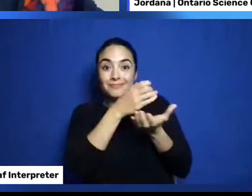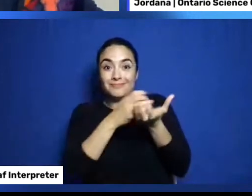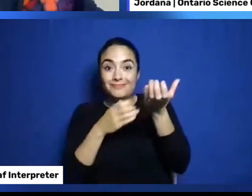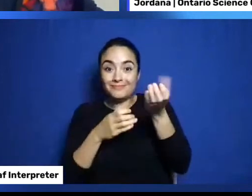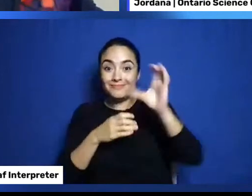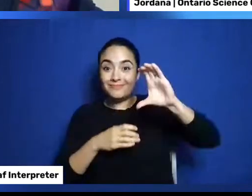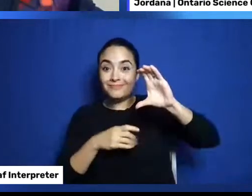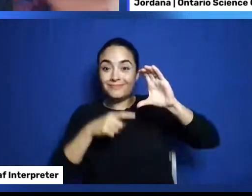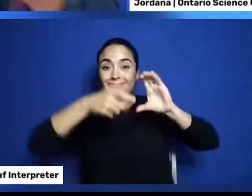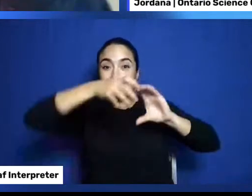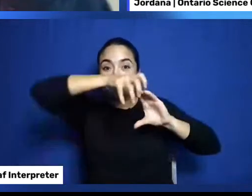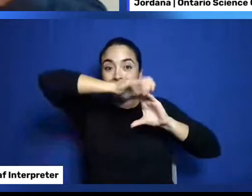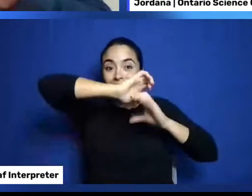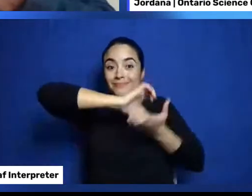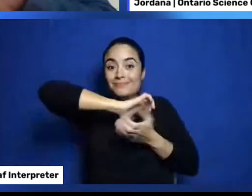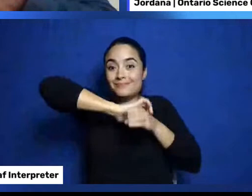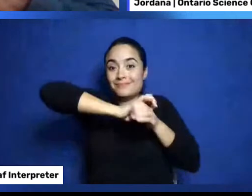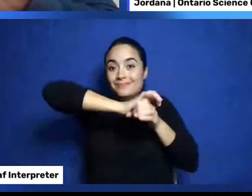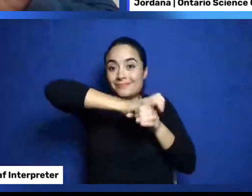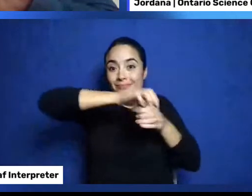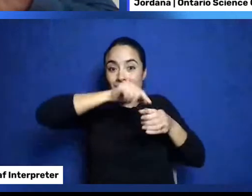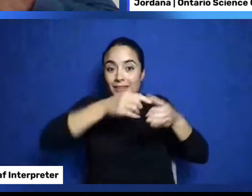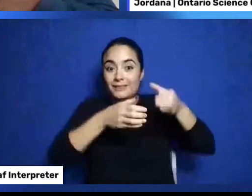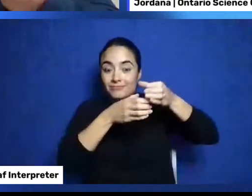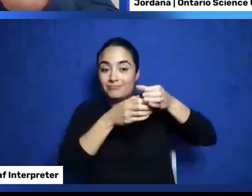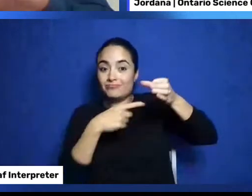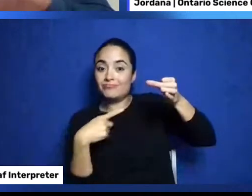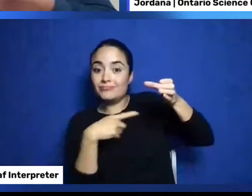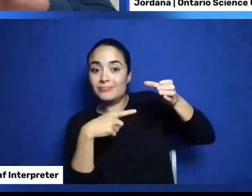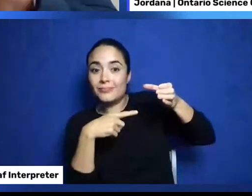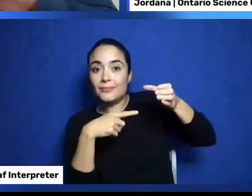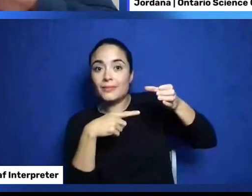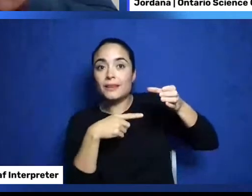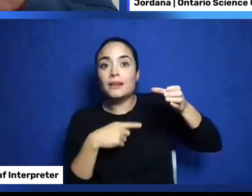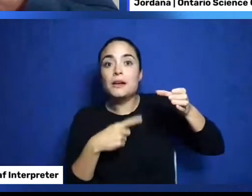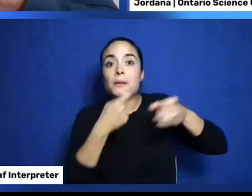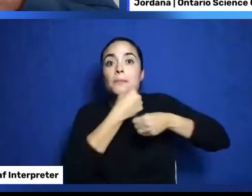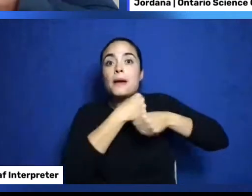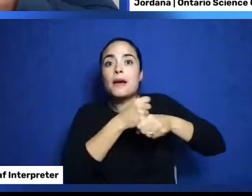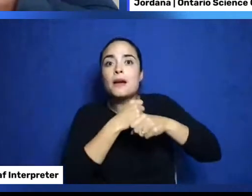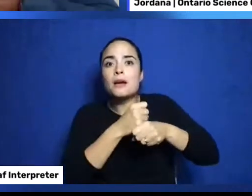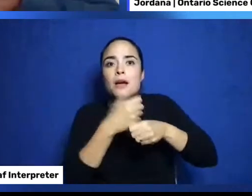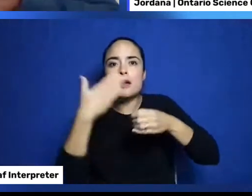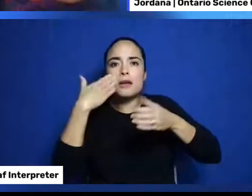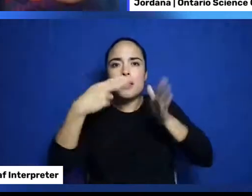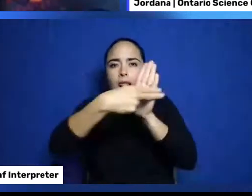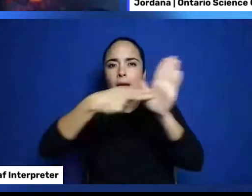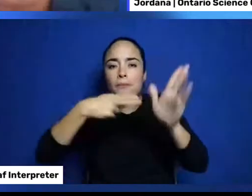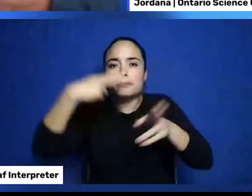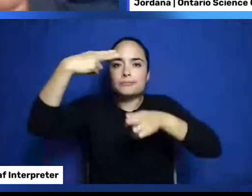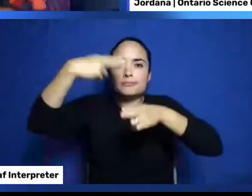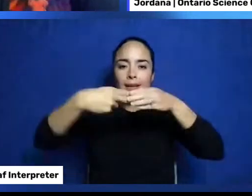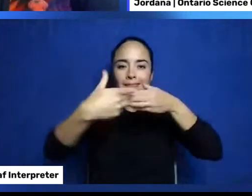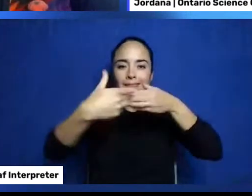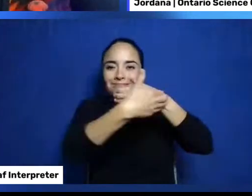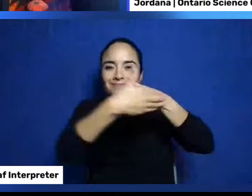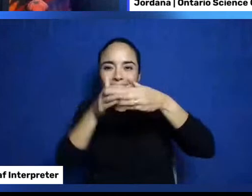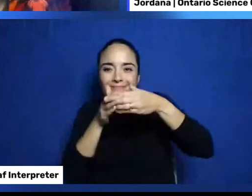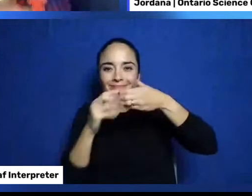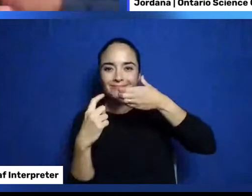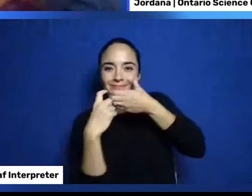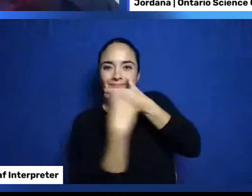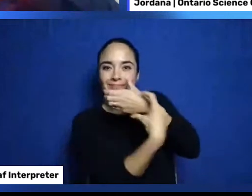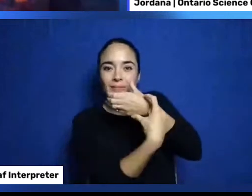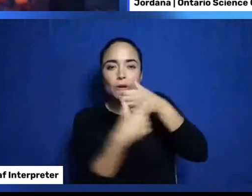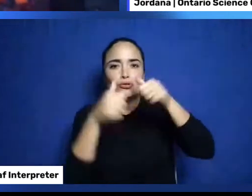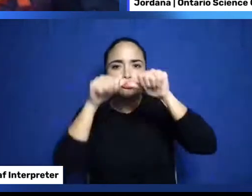label for a container. We need to know well this sticker is actually a rectangle. When it's out on a piece of